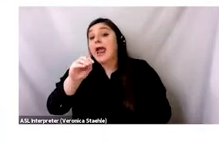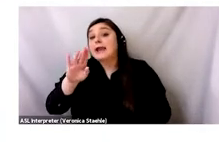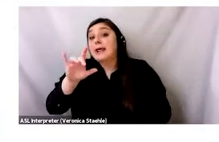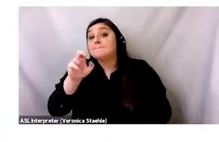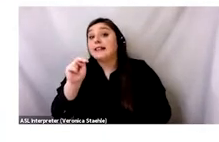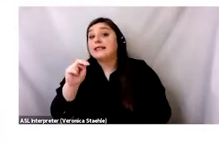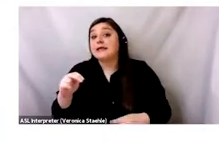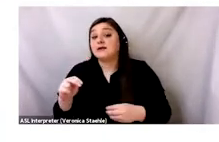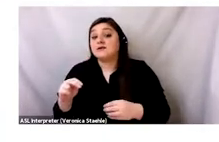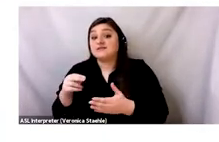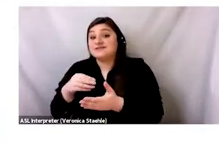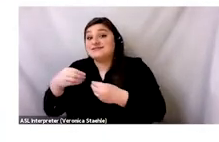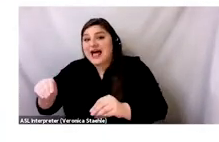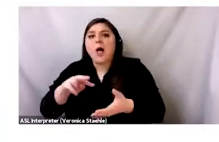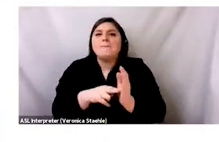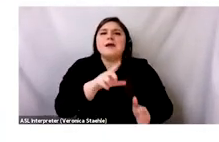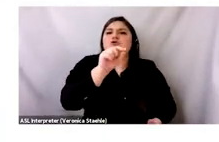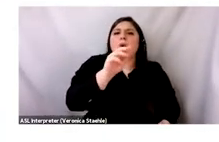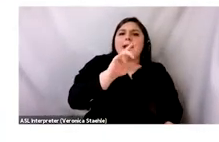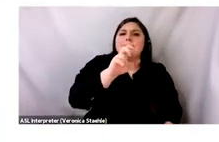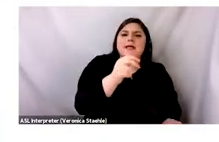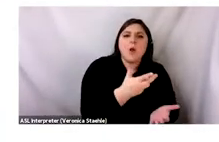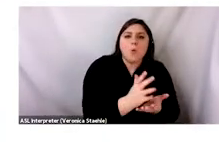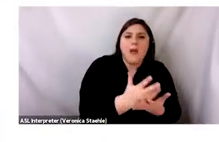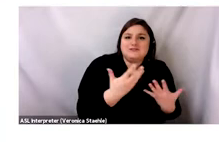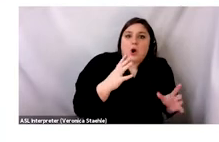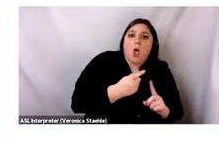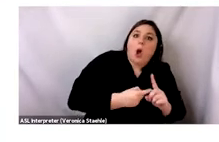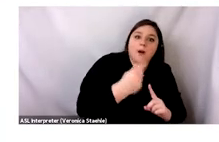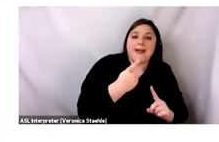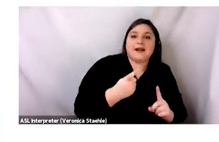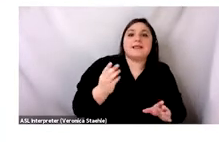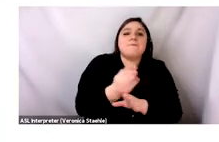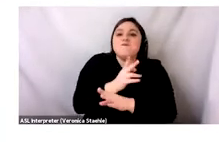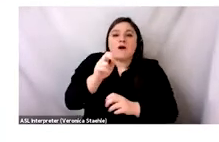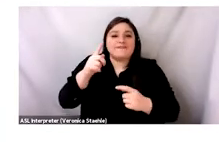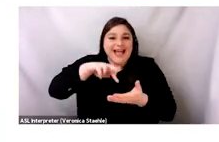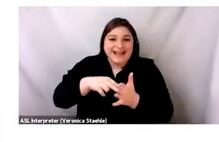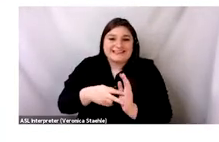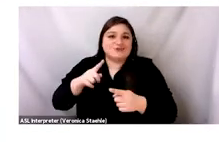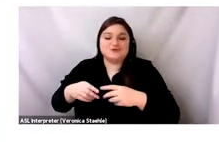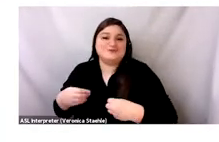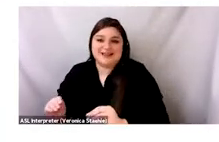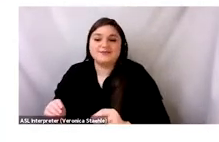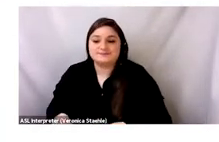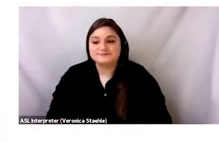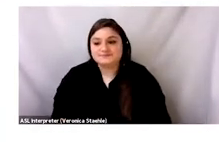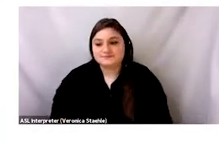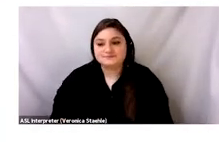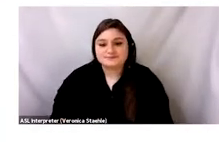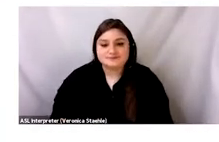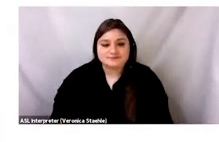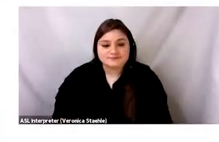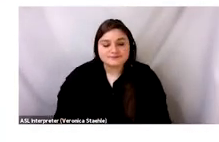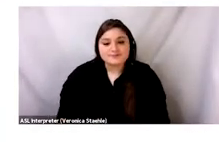means that waste is built into the business model of fashion. And I compare Zara and Asos here, because just a few years ago, Zara was considered